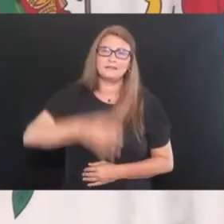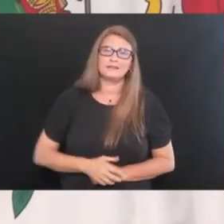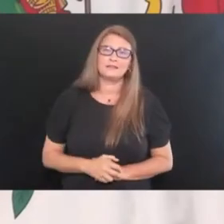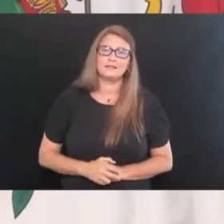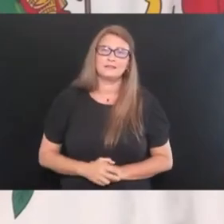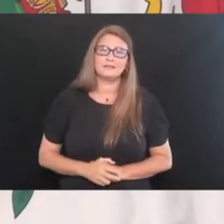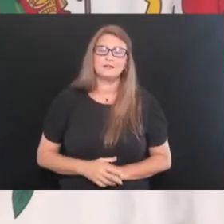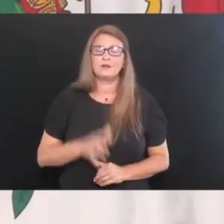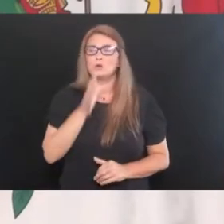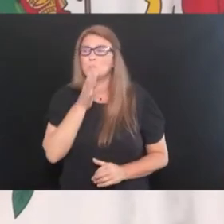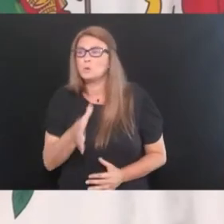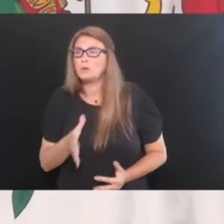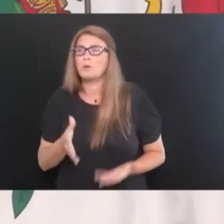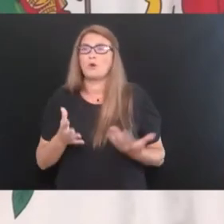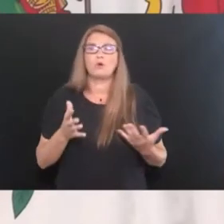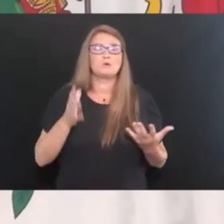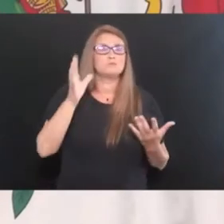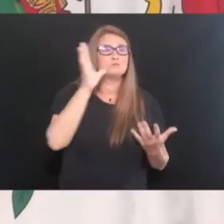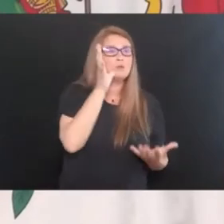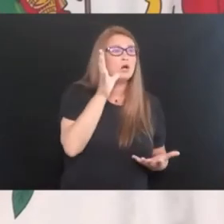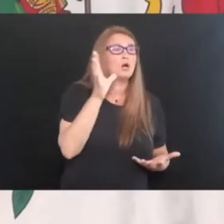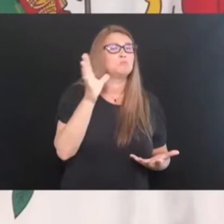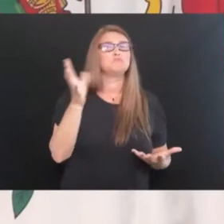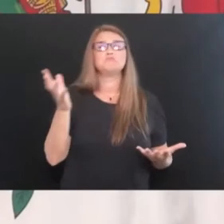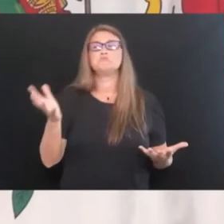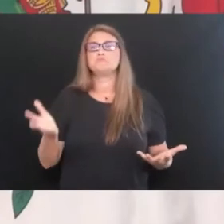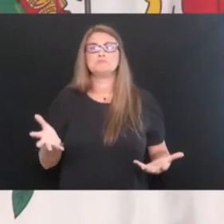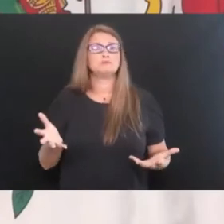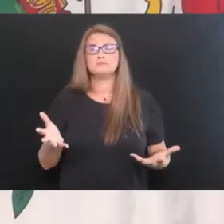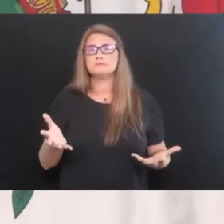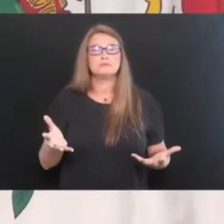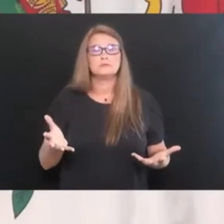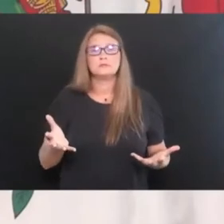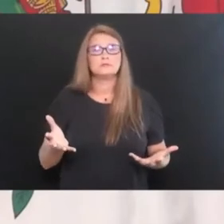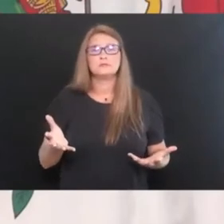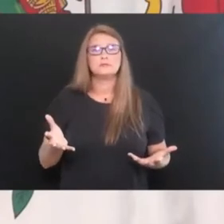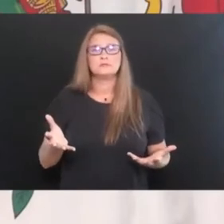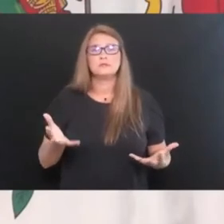or grandma or mom, but, uh,